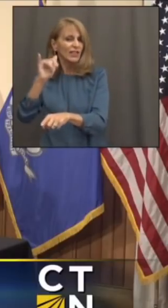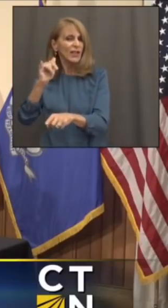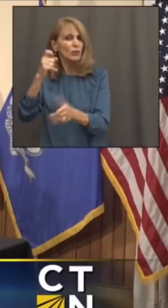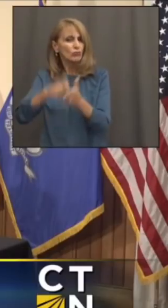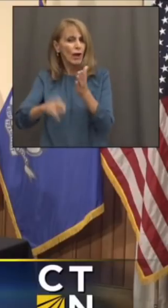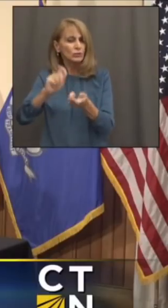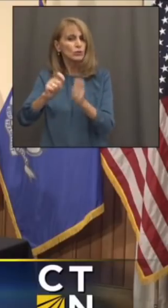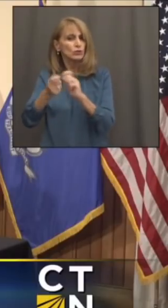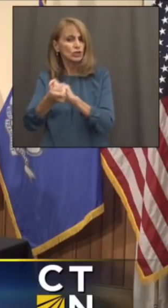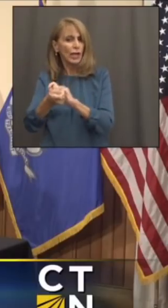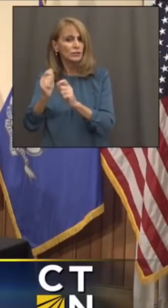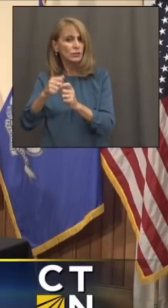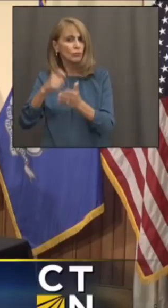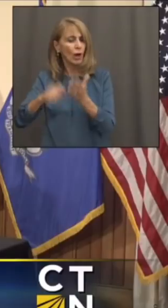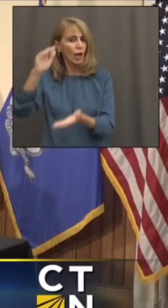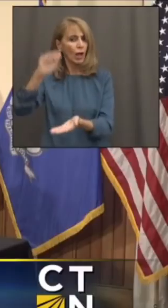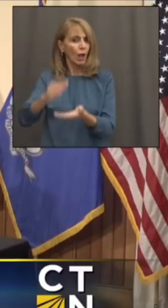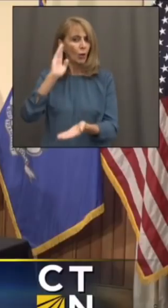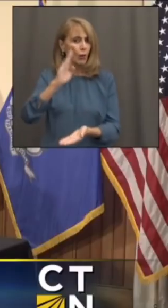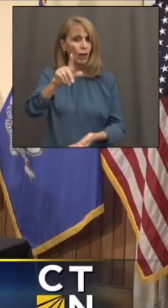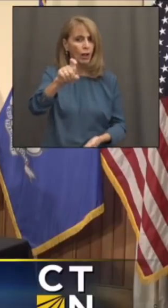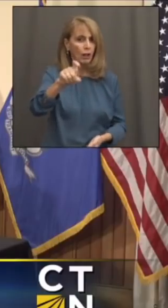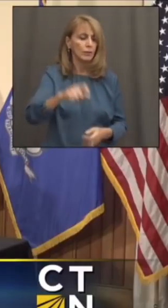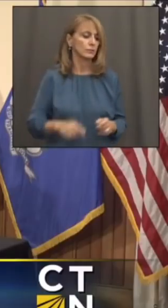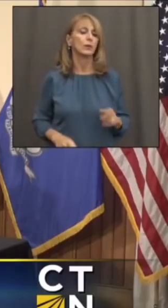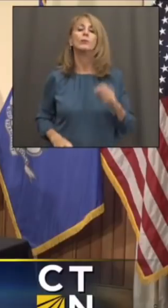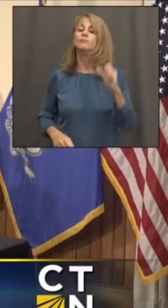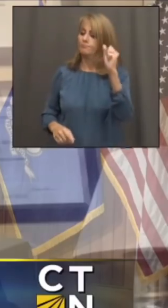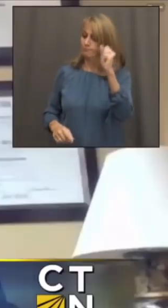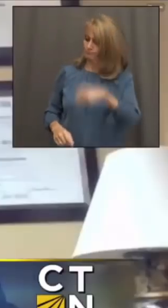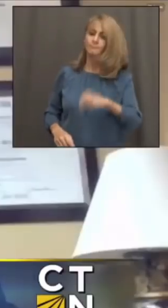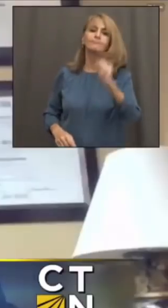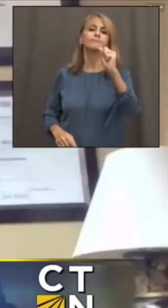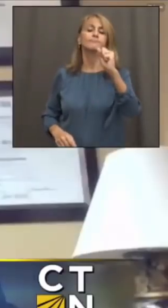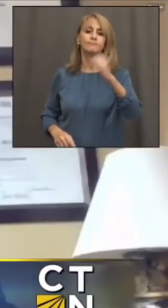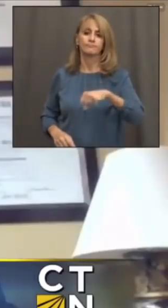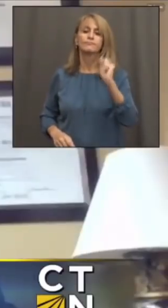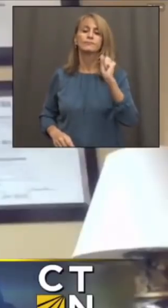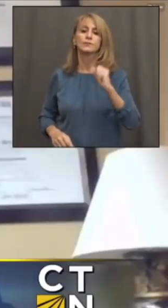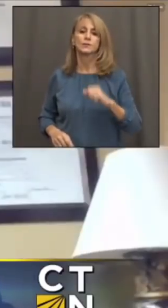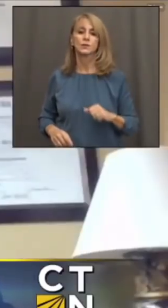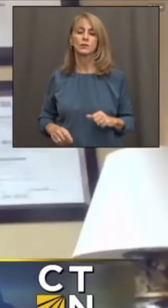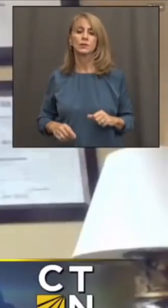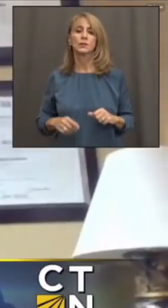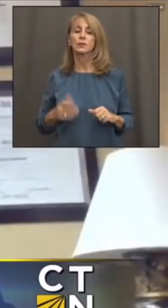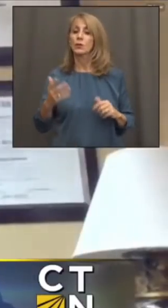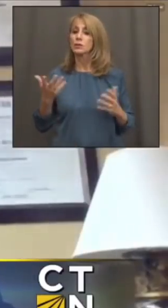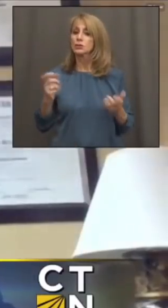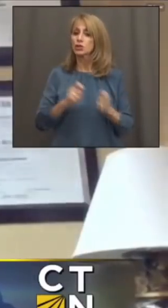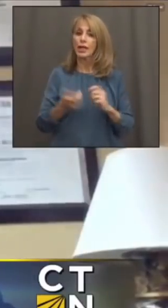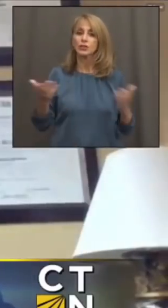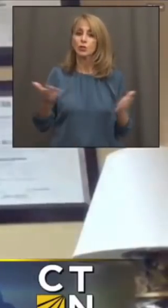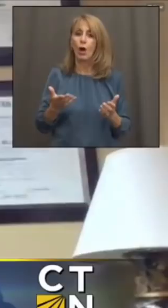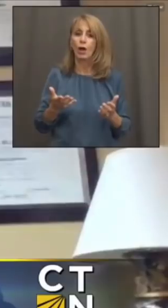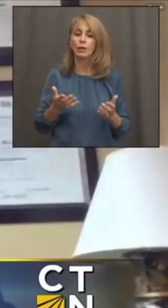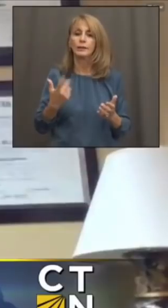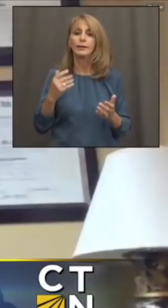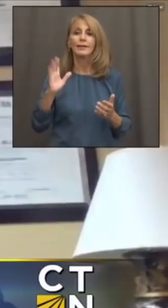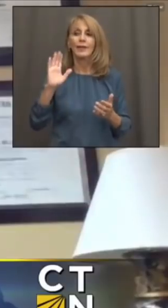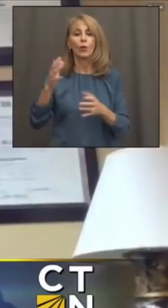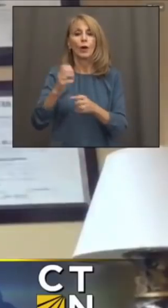it can become more affordable? Absolutely. The rate is not going to change. What's going to change is the subsidy